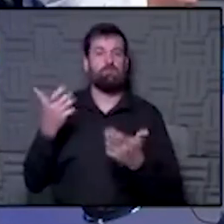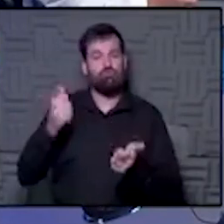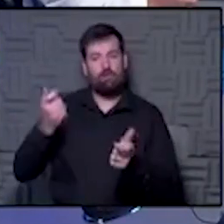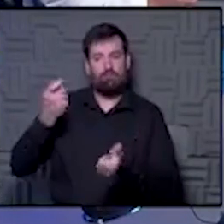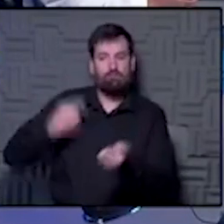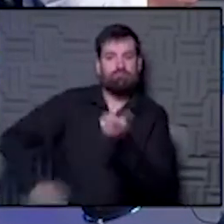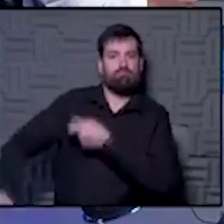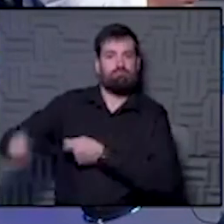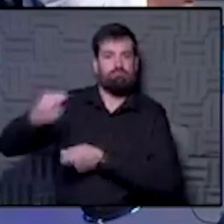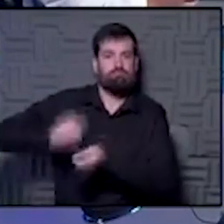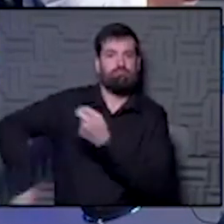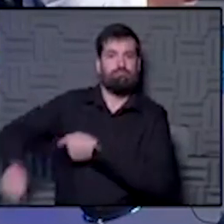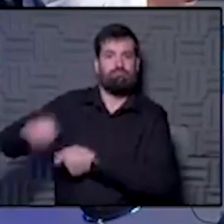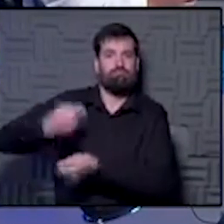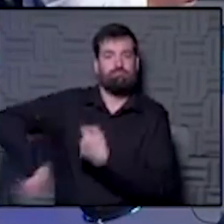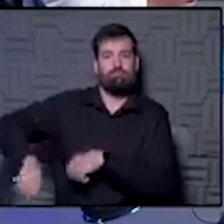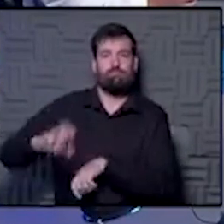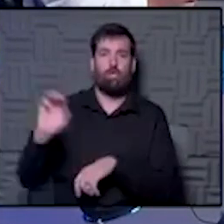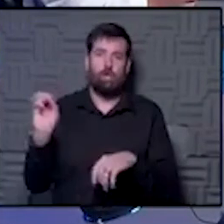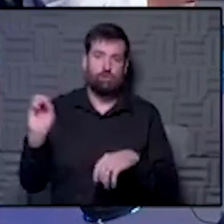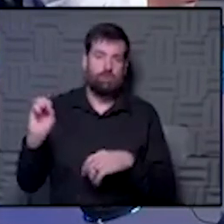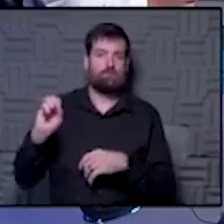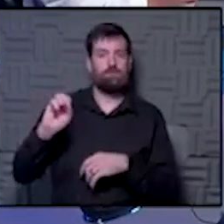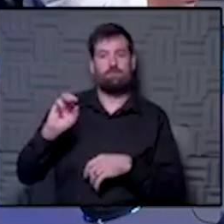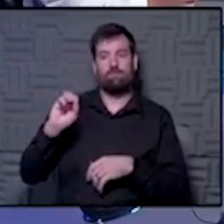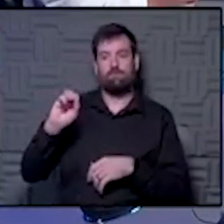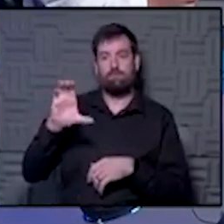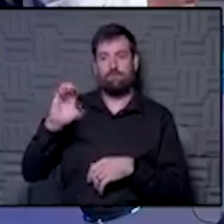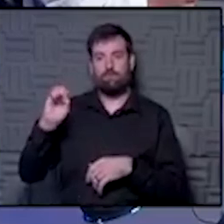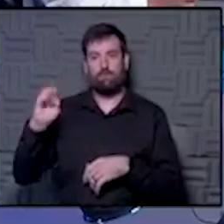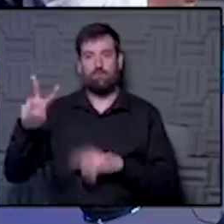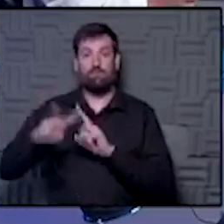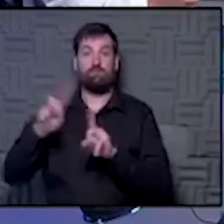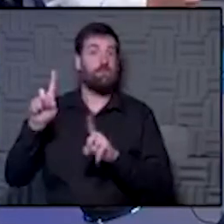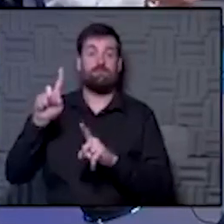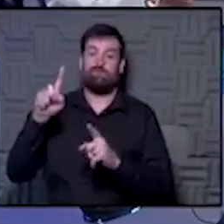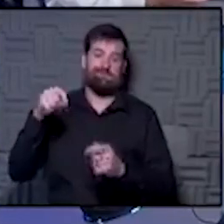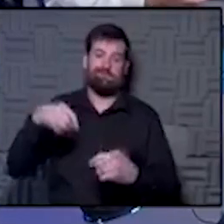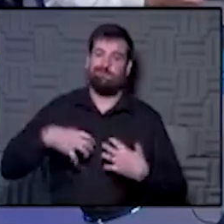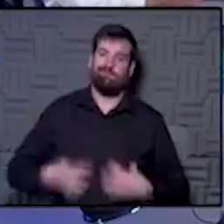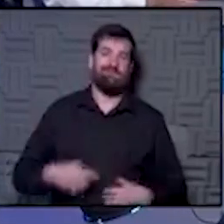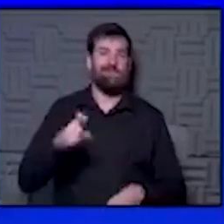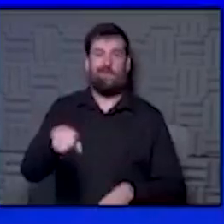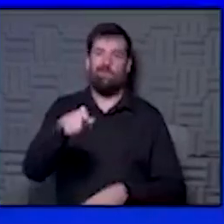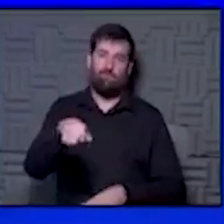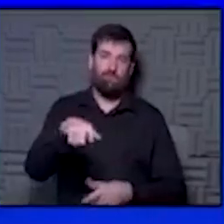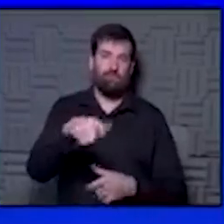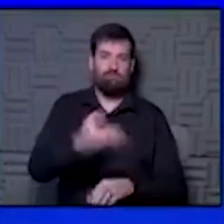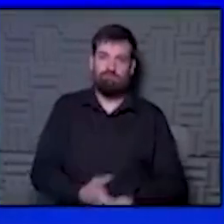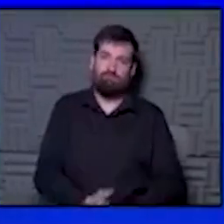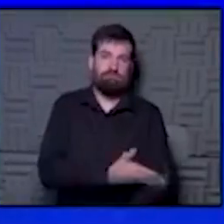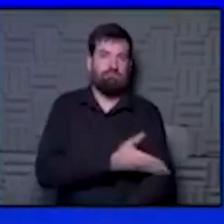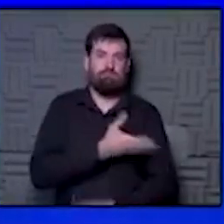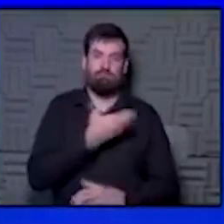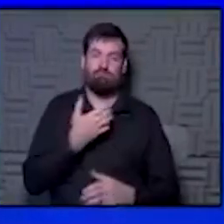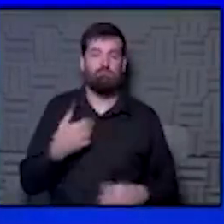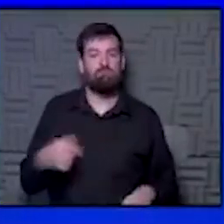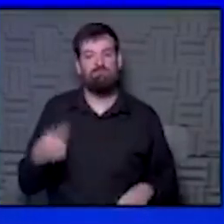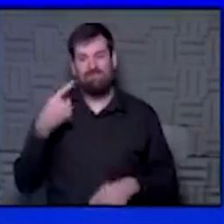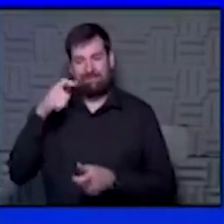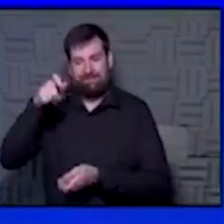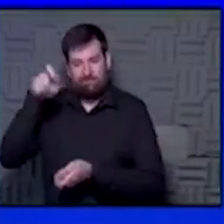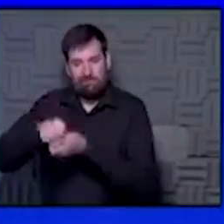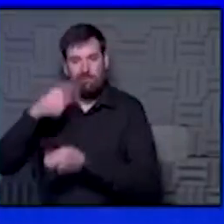and carbon dioxide out. And you can do that for a while, but at some point, your lungs have to heal. Yeah. Similar to hemodialysis, but for gas exchange,